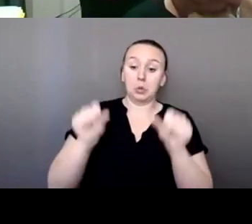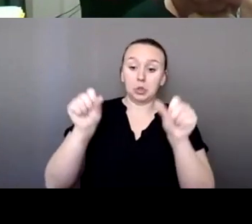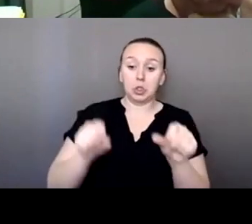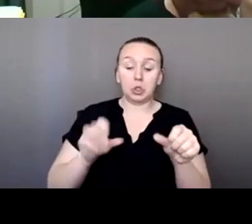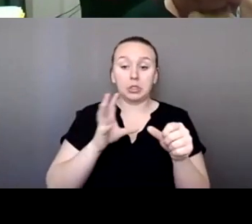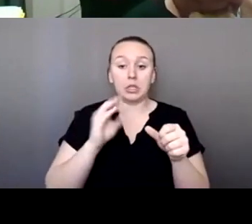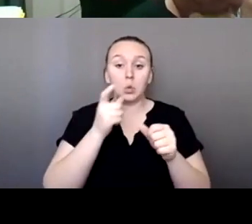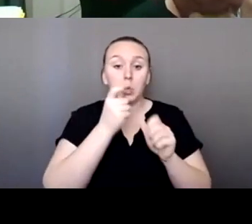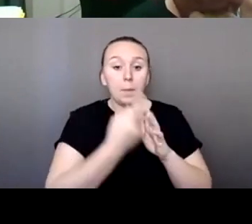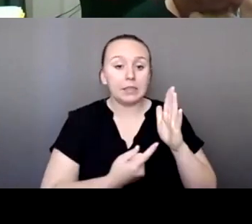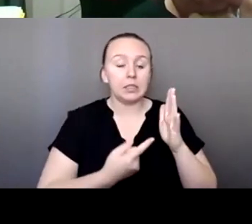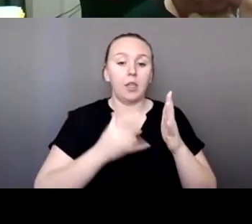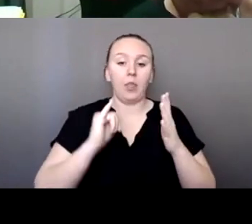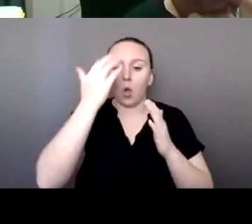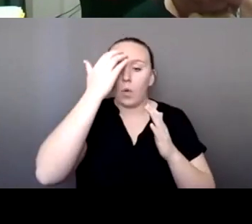our awareness out there.